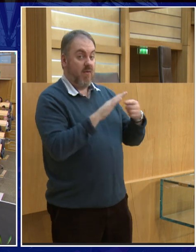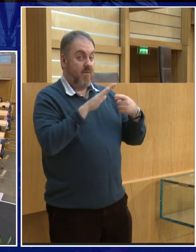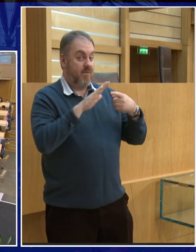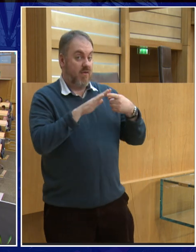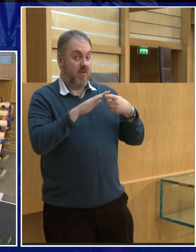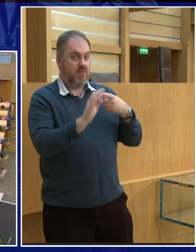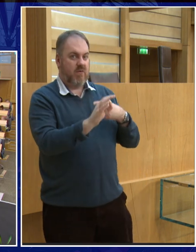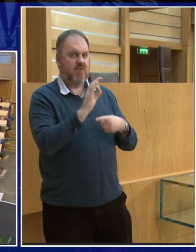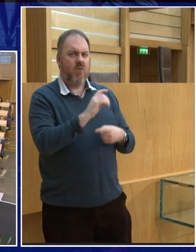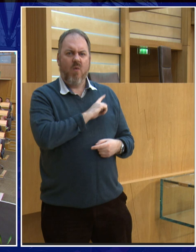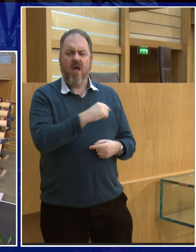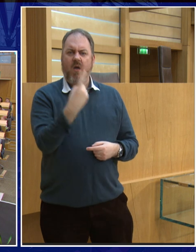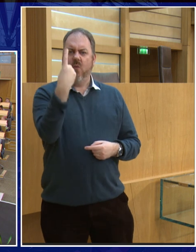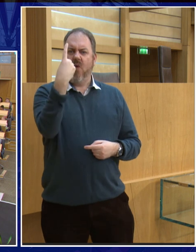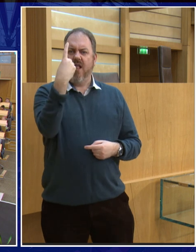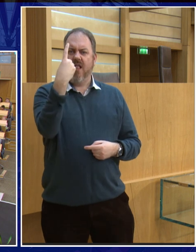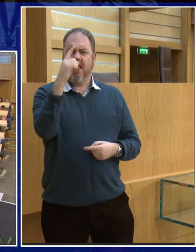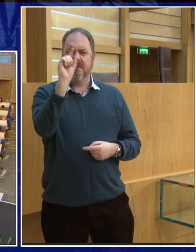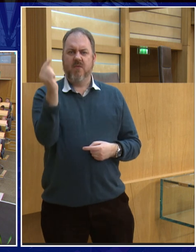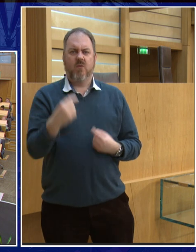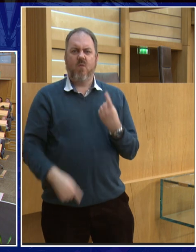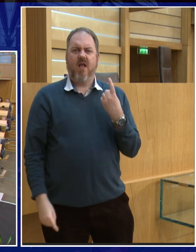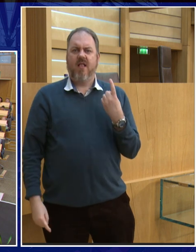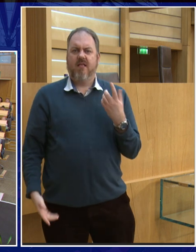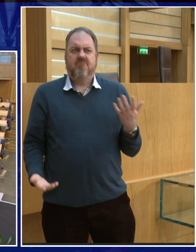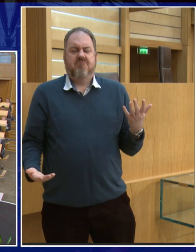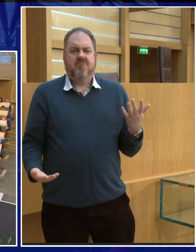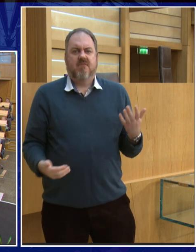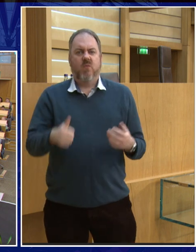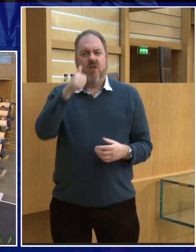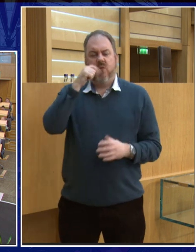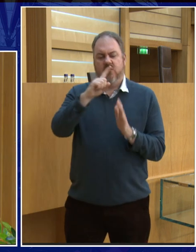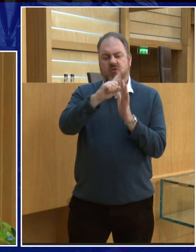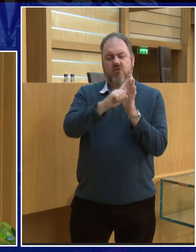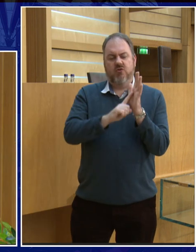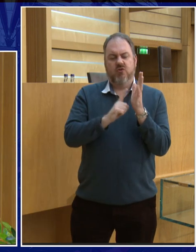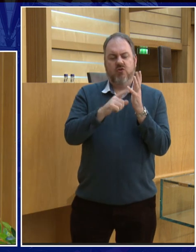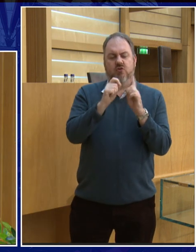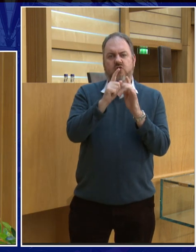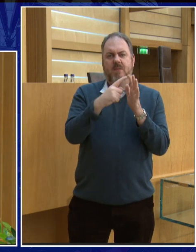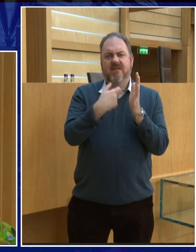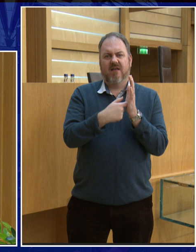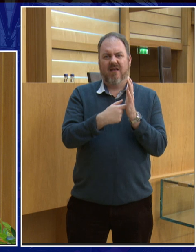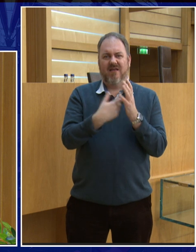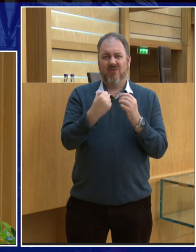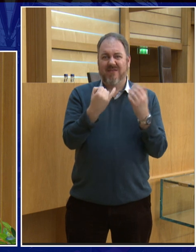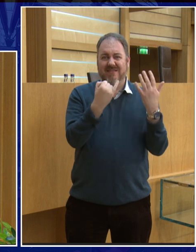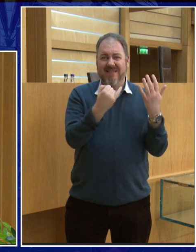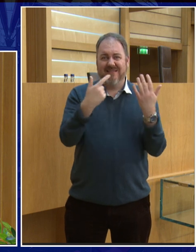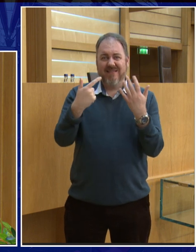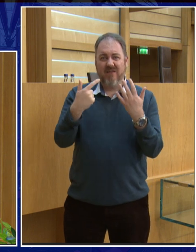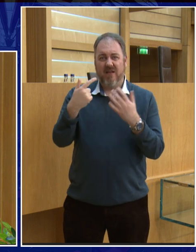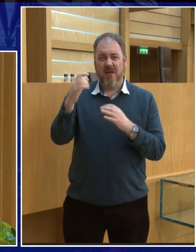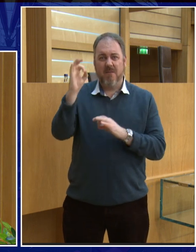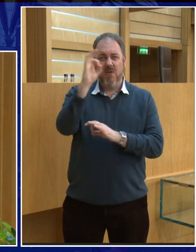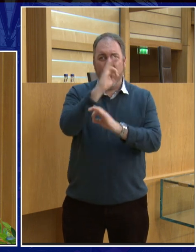one is how come we've only got one moon I think Jupiter's got about 67 and Saturn's got about 62 how come we only ended up with